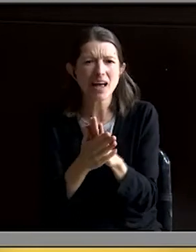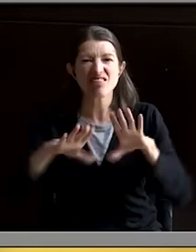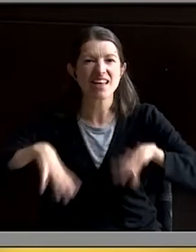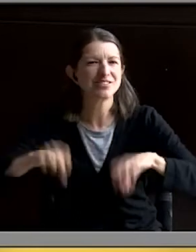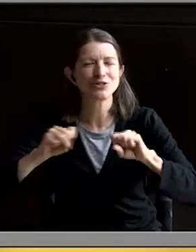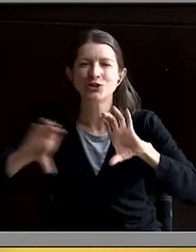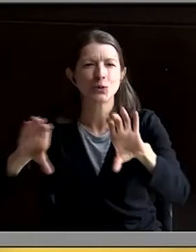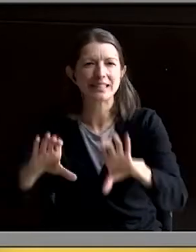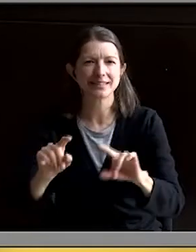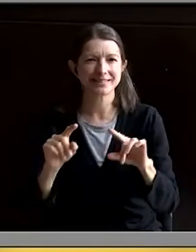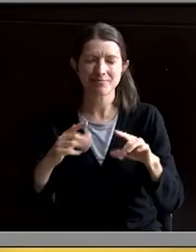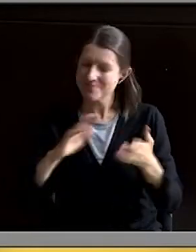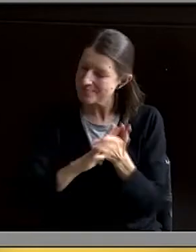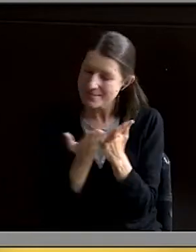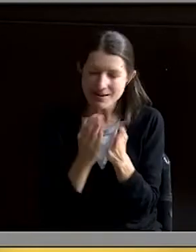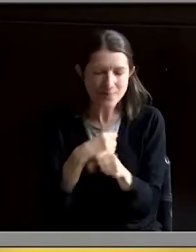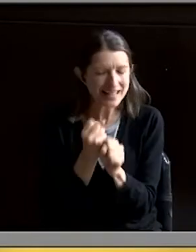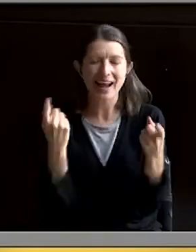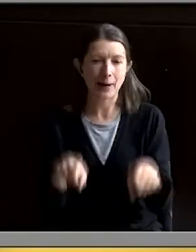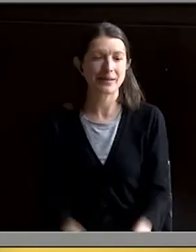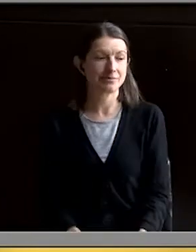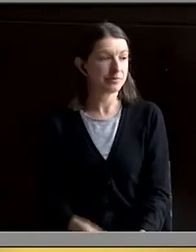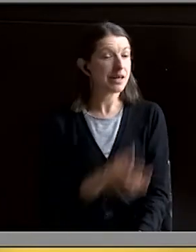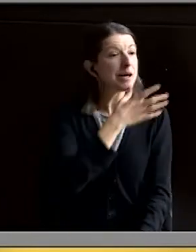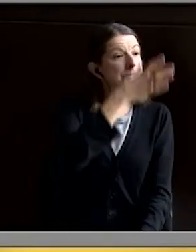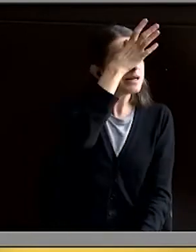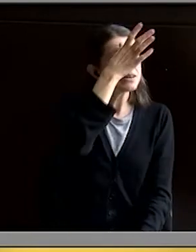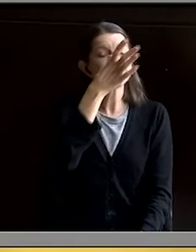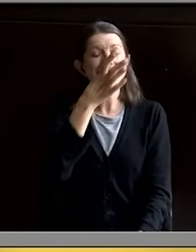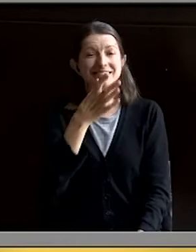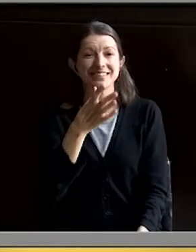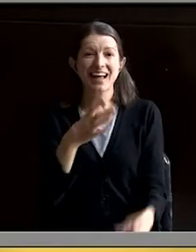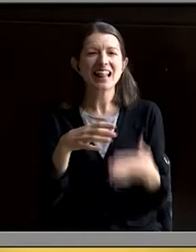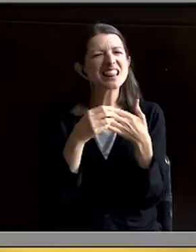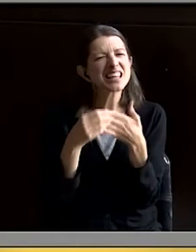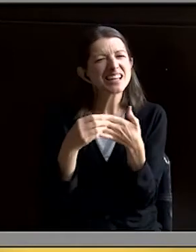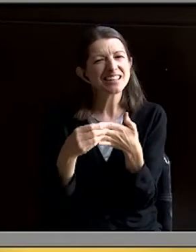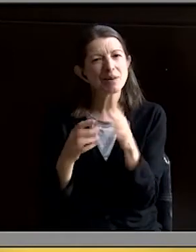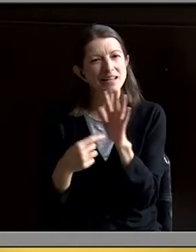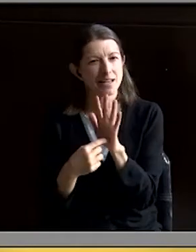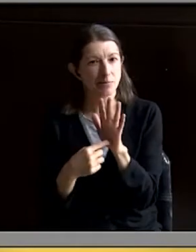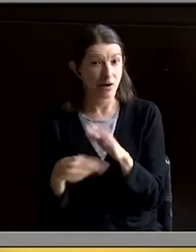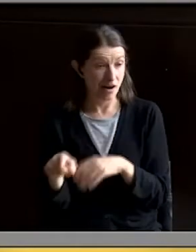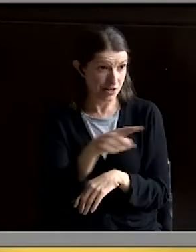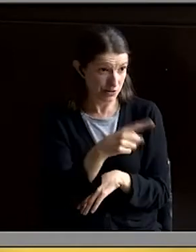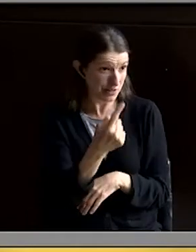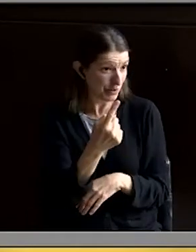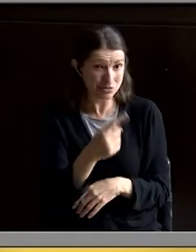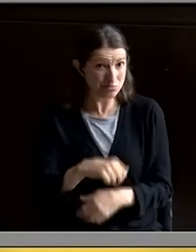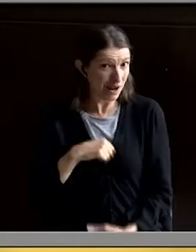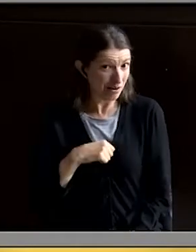it. Manifest it. To parents and guardians, lead by example. Are you someone that you're proud of?